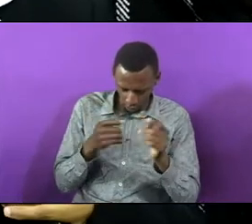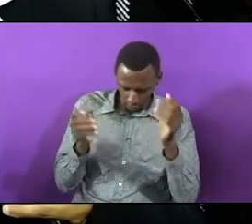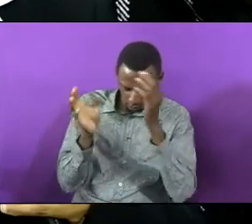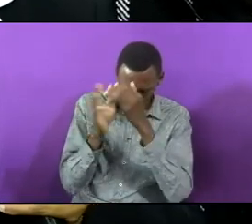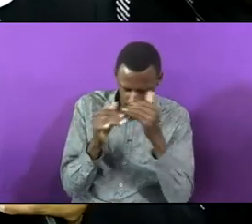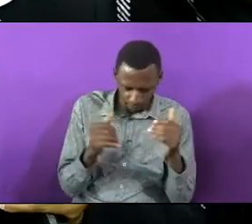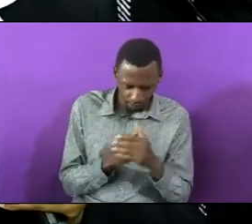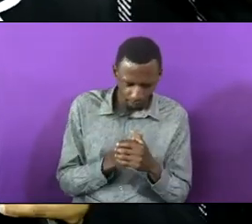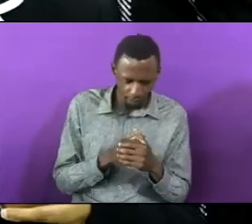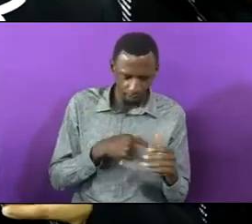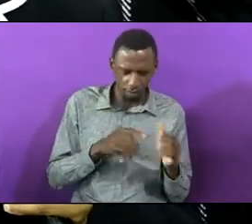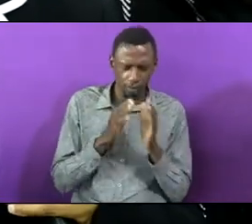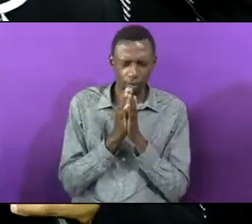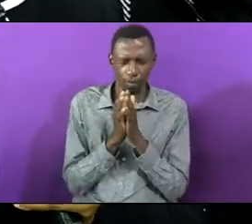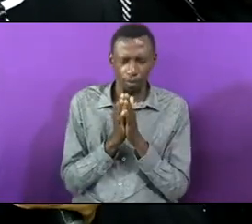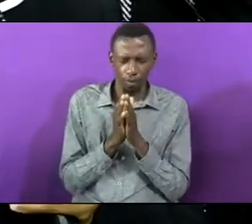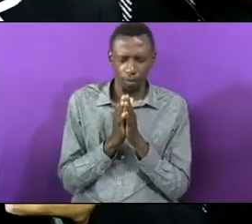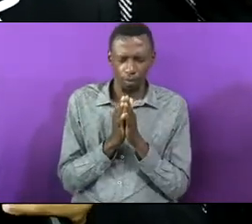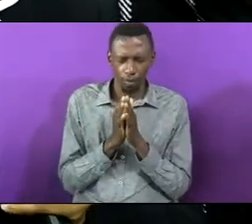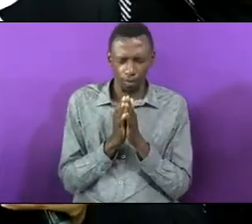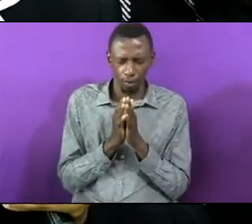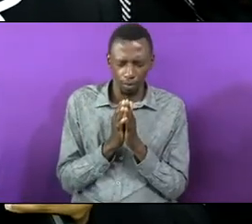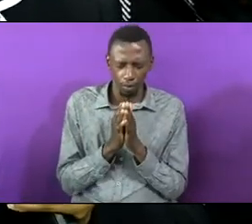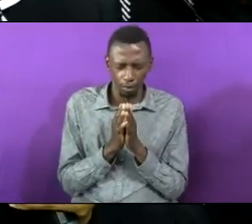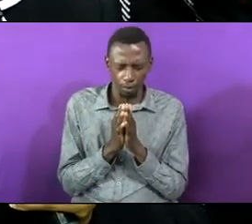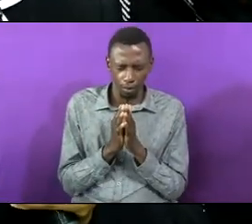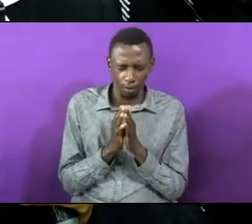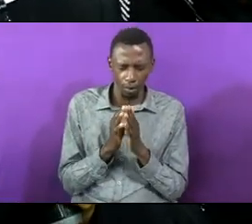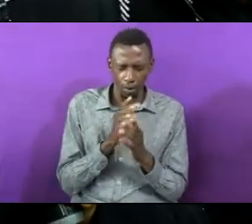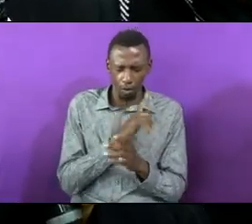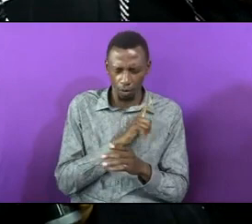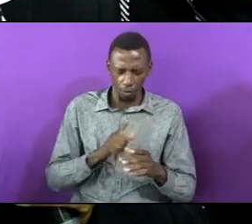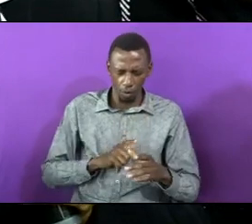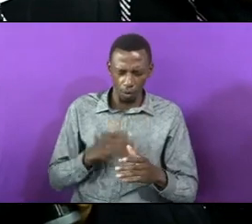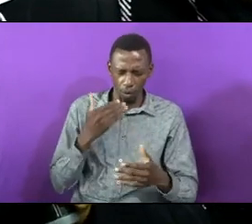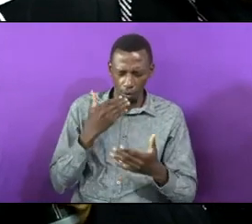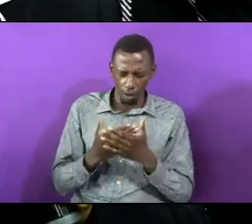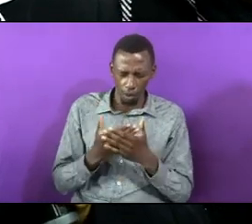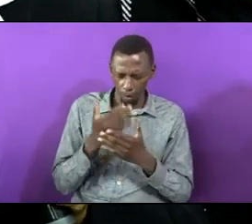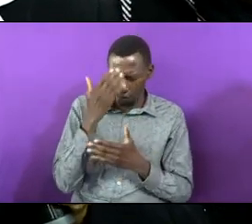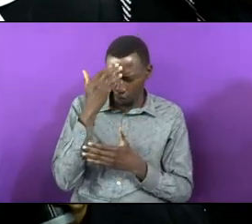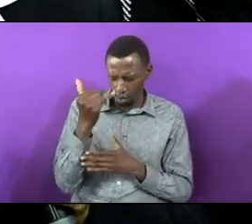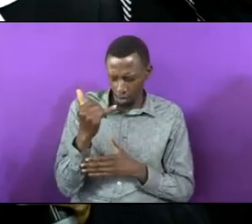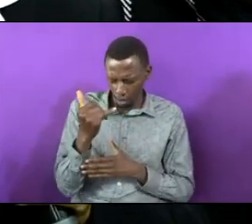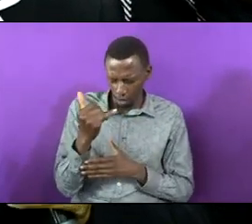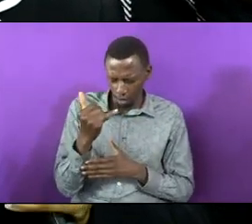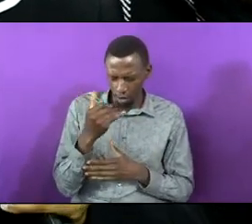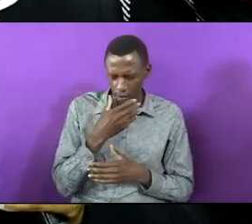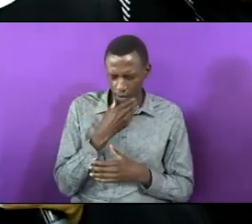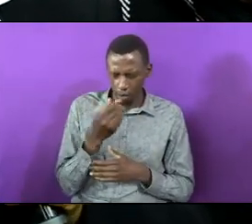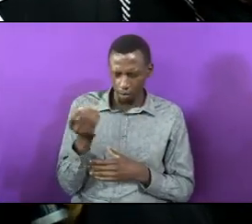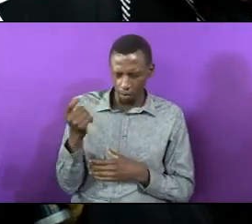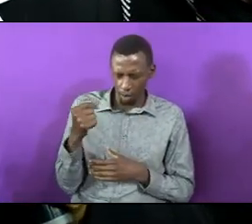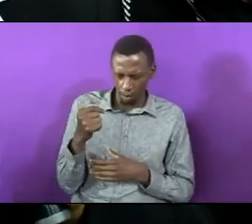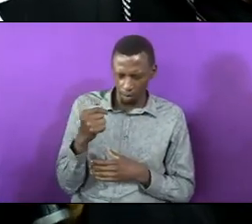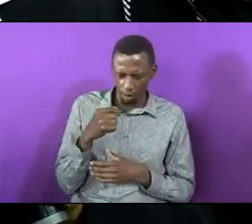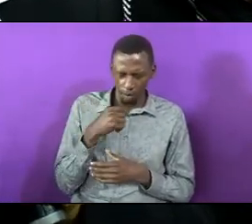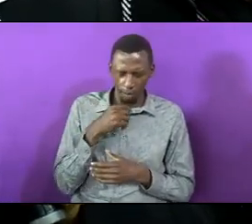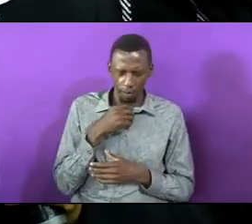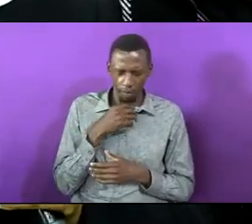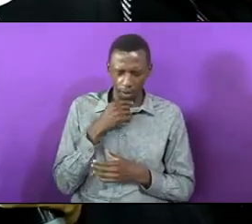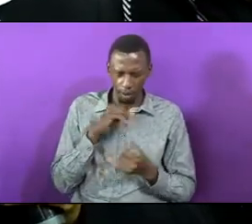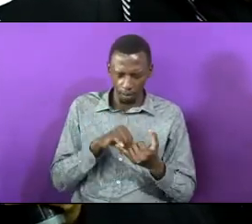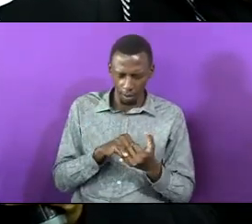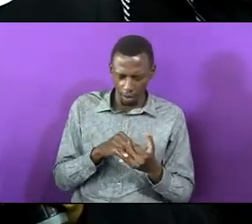we pray Jehovah grateful that our men have come the husbands of my fellow women you